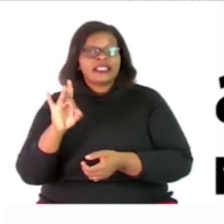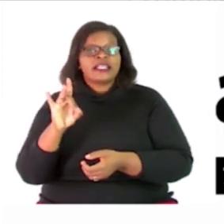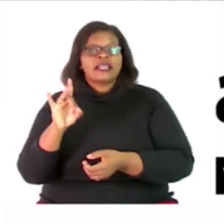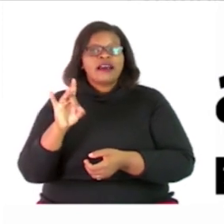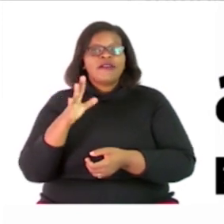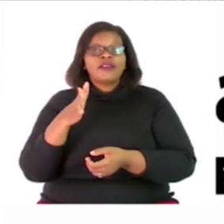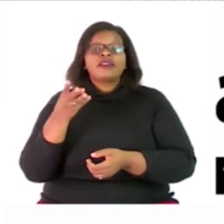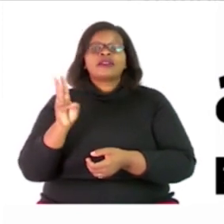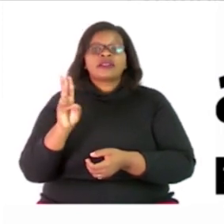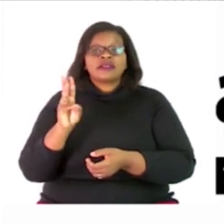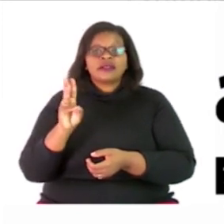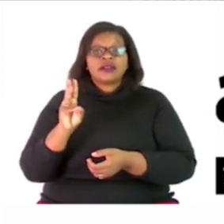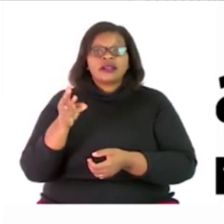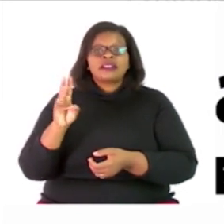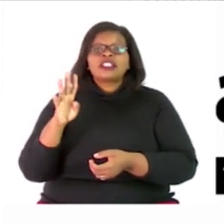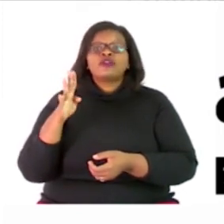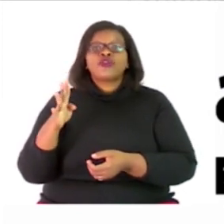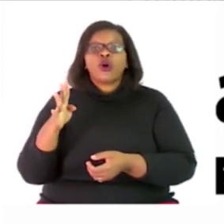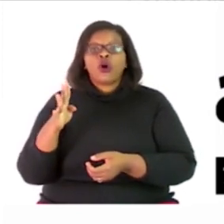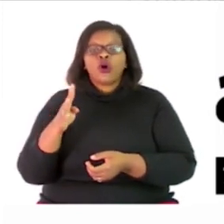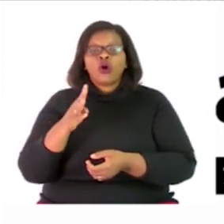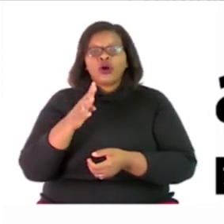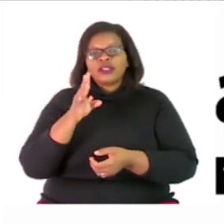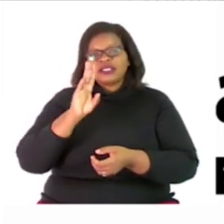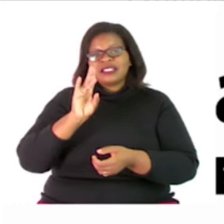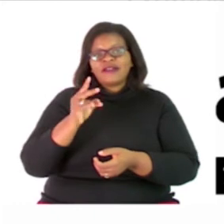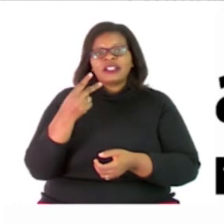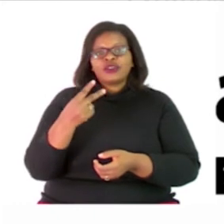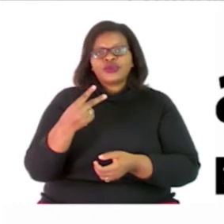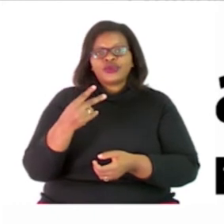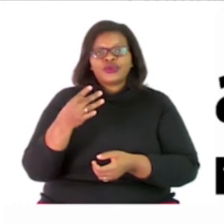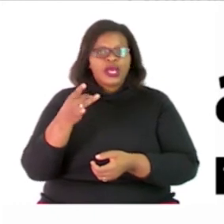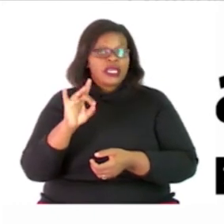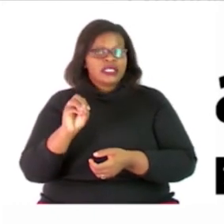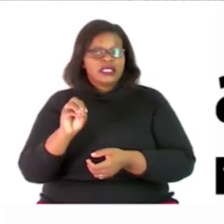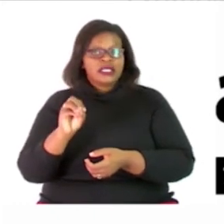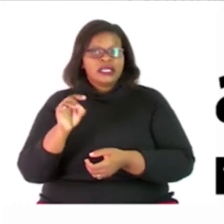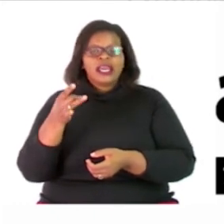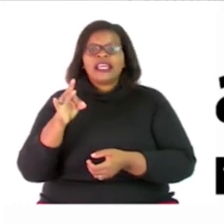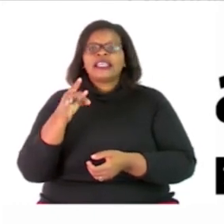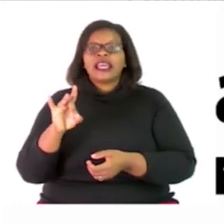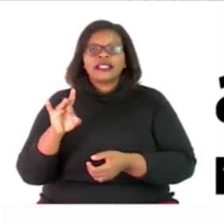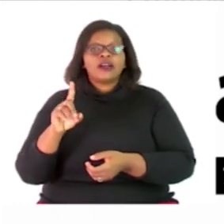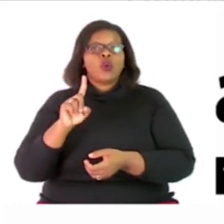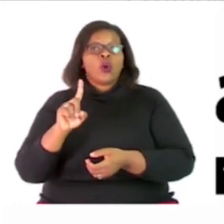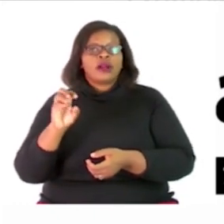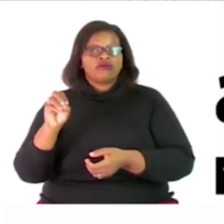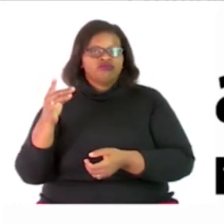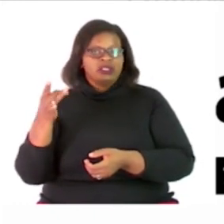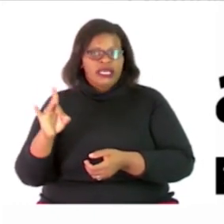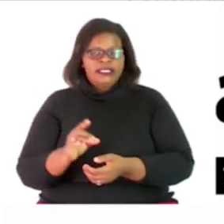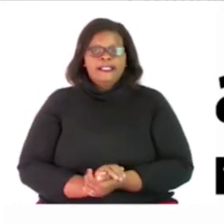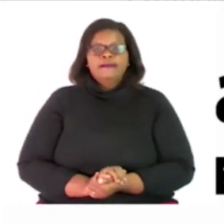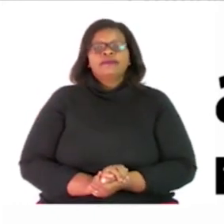56, 64, 72, 80 and so on those are the